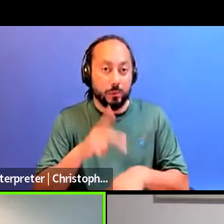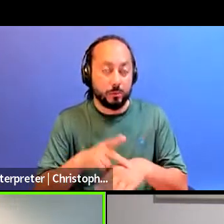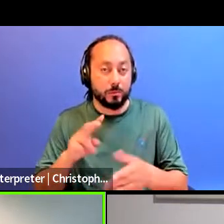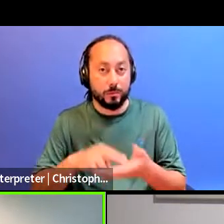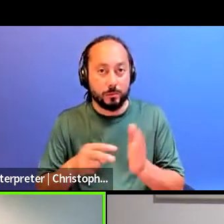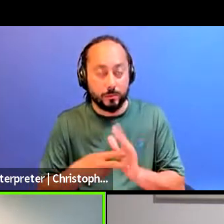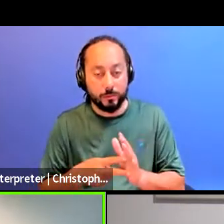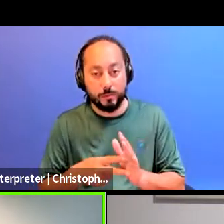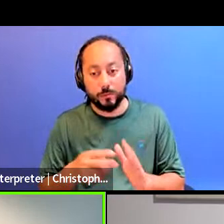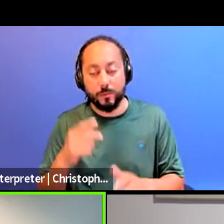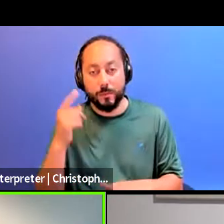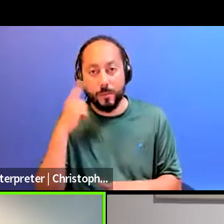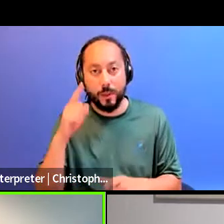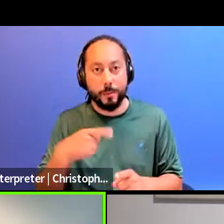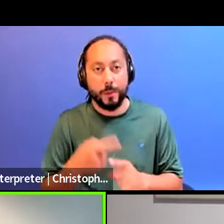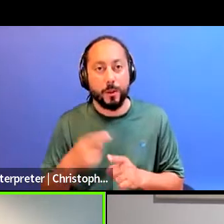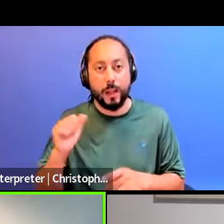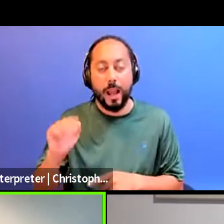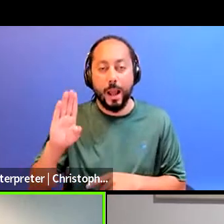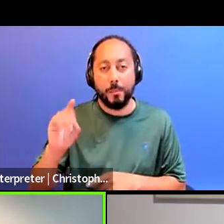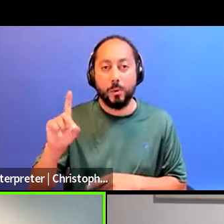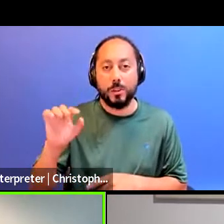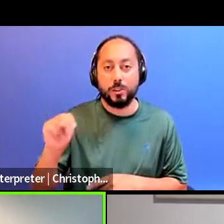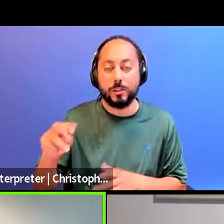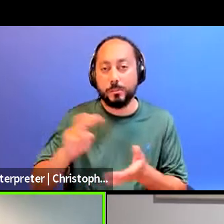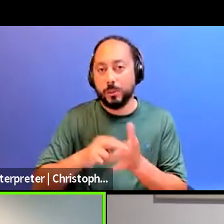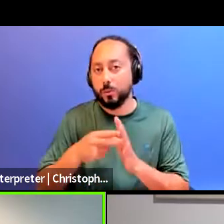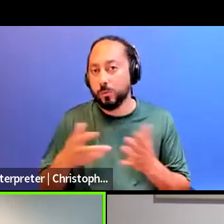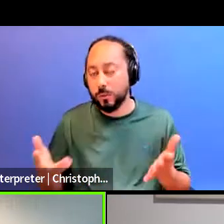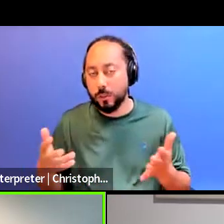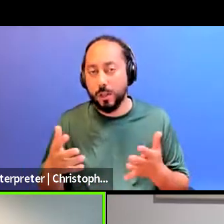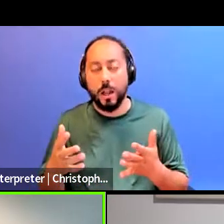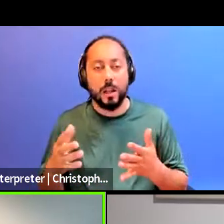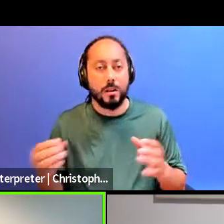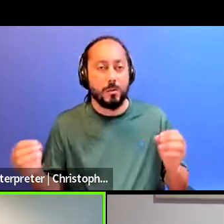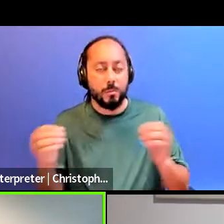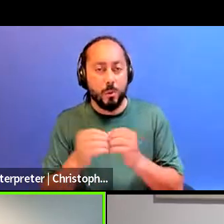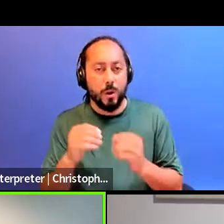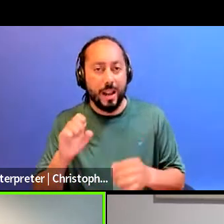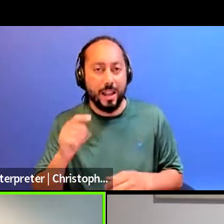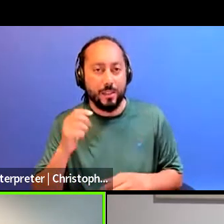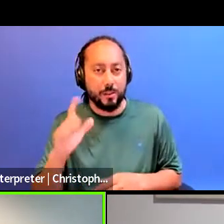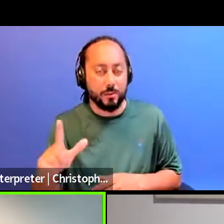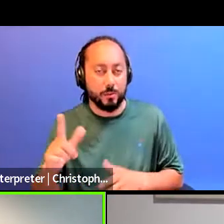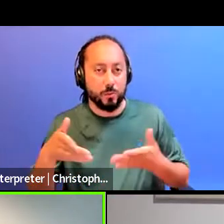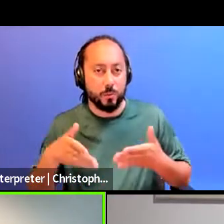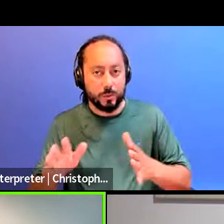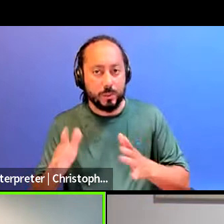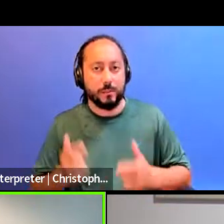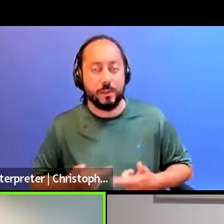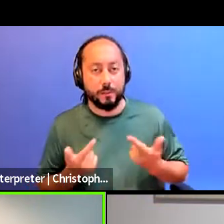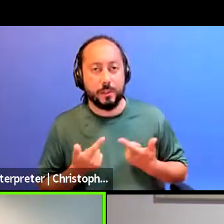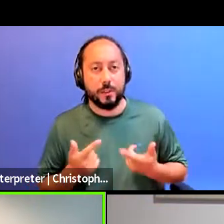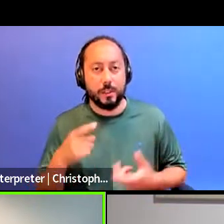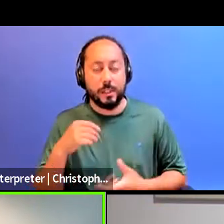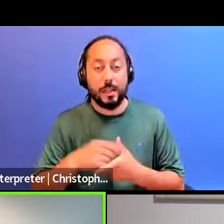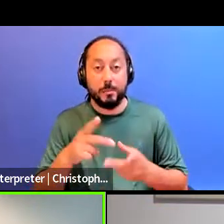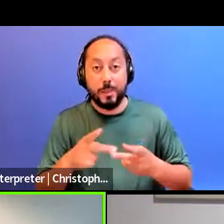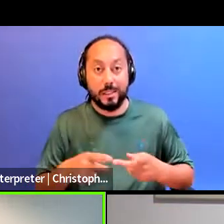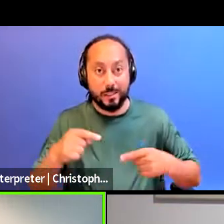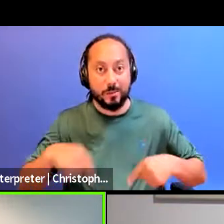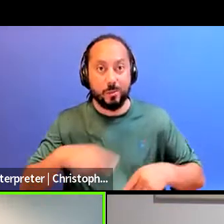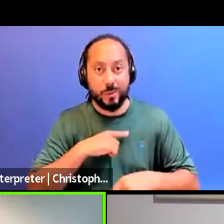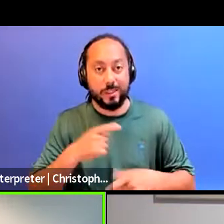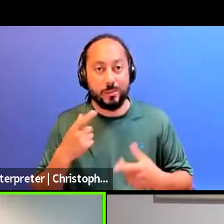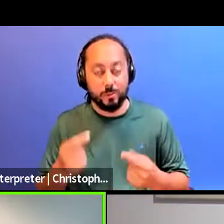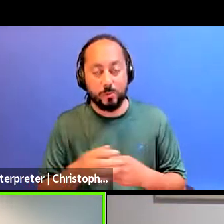about what abolition is, to think about what kind of more ethical ways of living in the place that we do, right? And